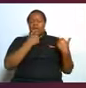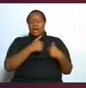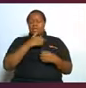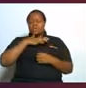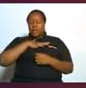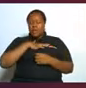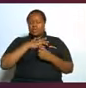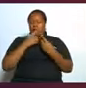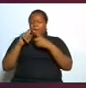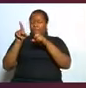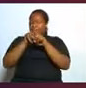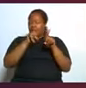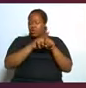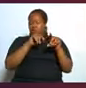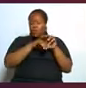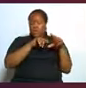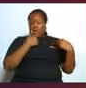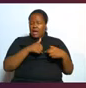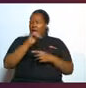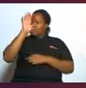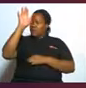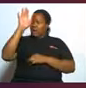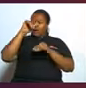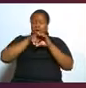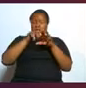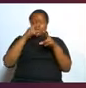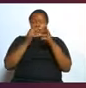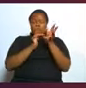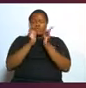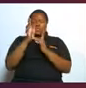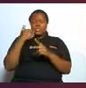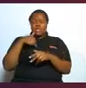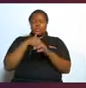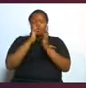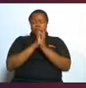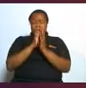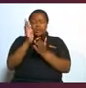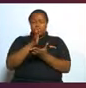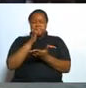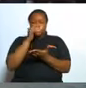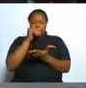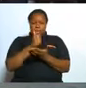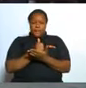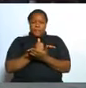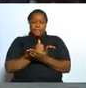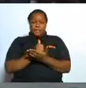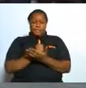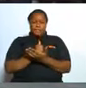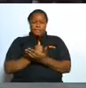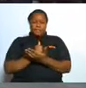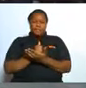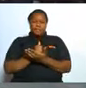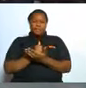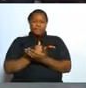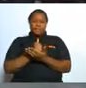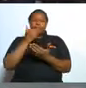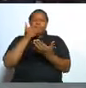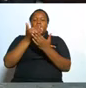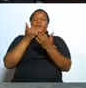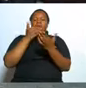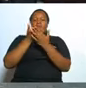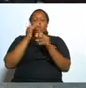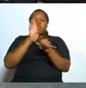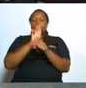to your heart in the name of jesus we pray amen amen thank you